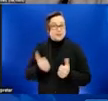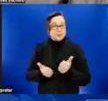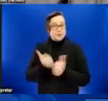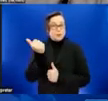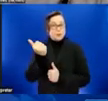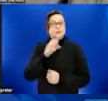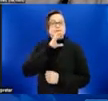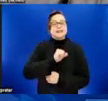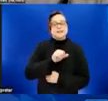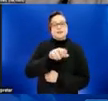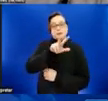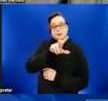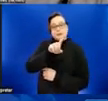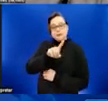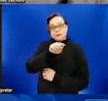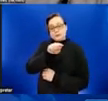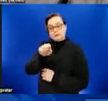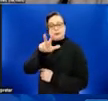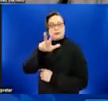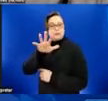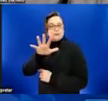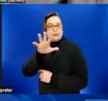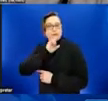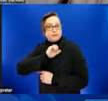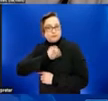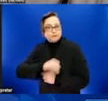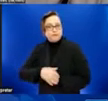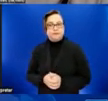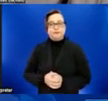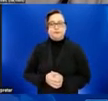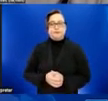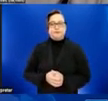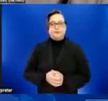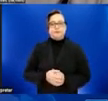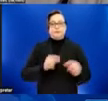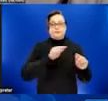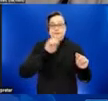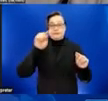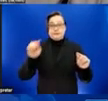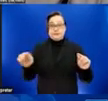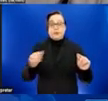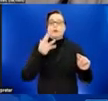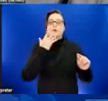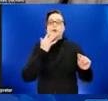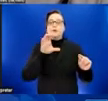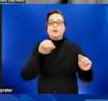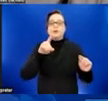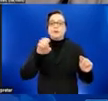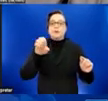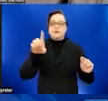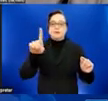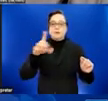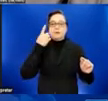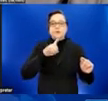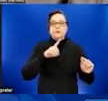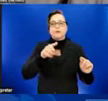aged 31 to 35 years old. These bars are also color-coded for gender percentages. The navy blue